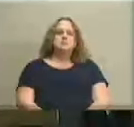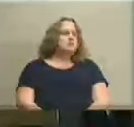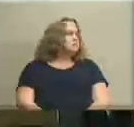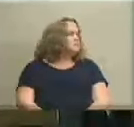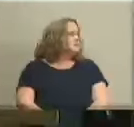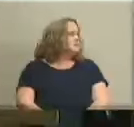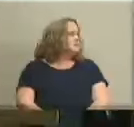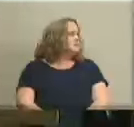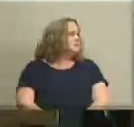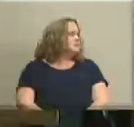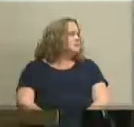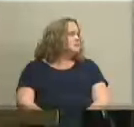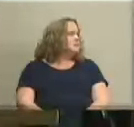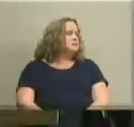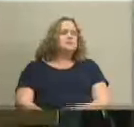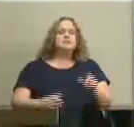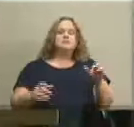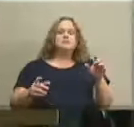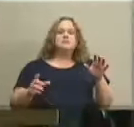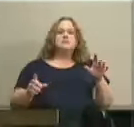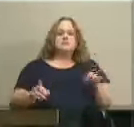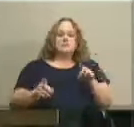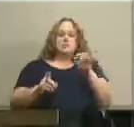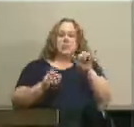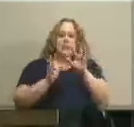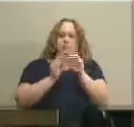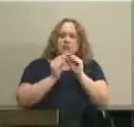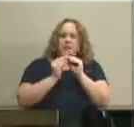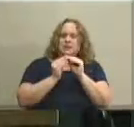double there we go during that meeting a